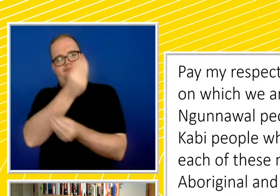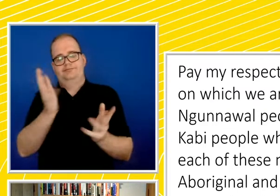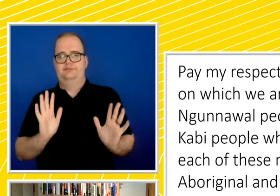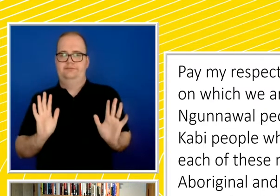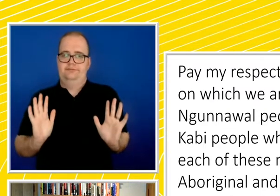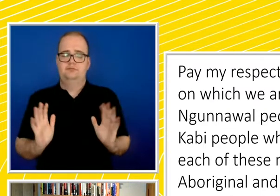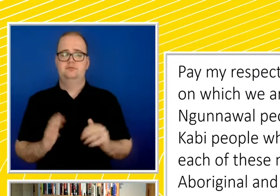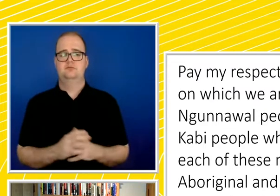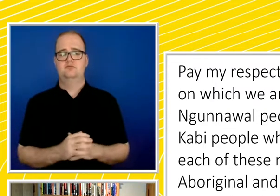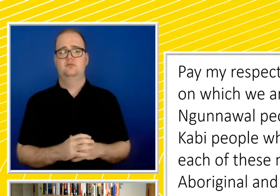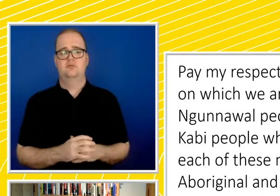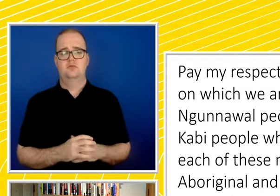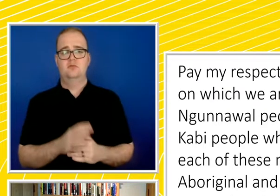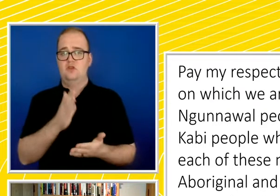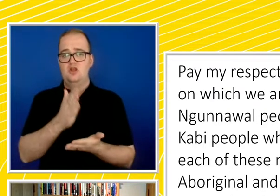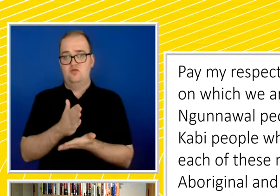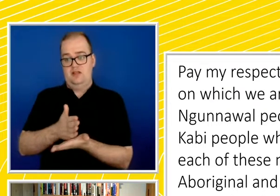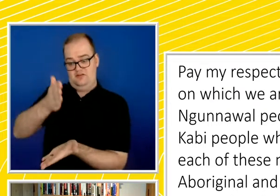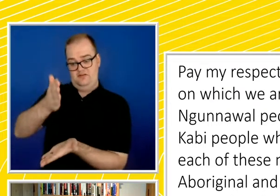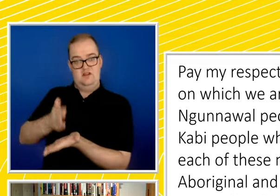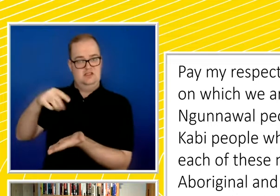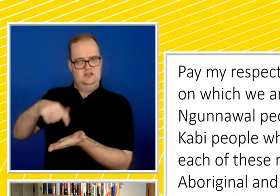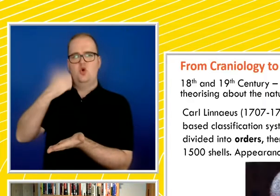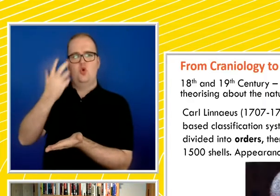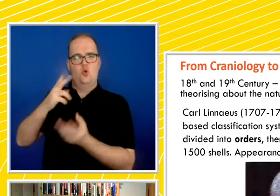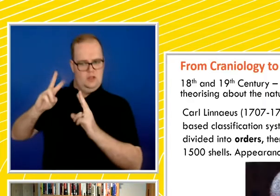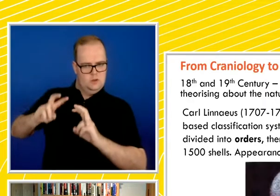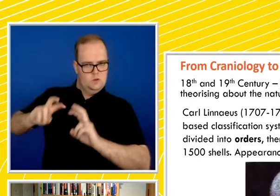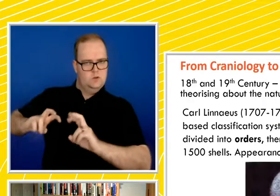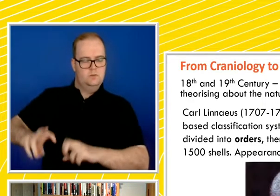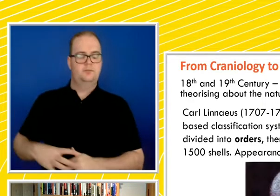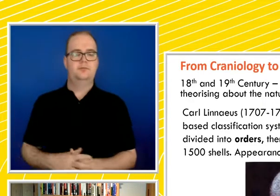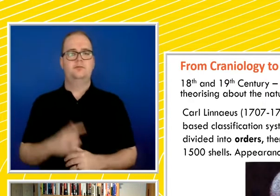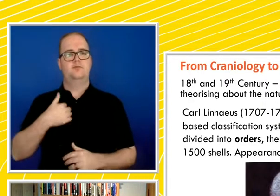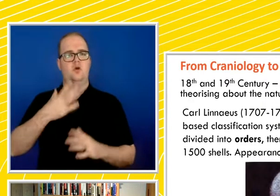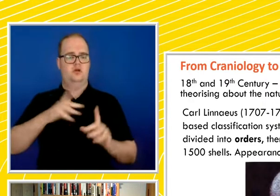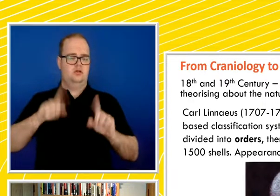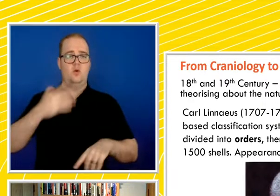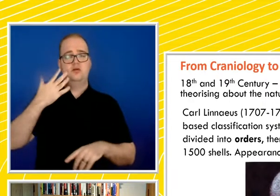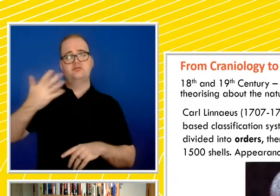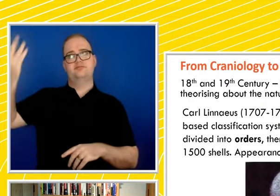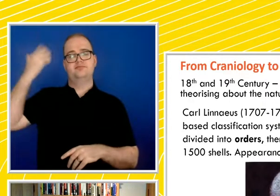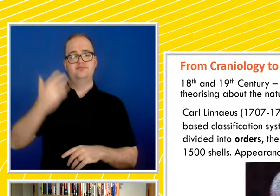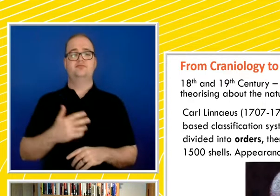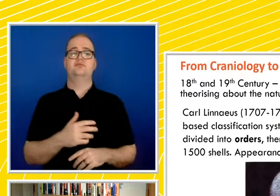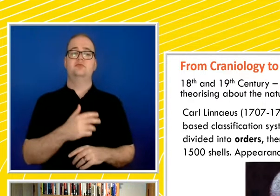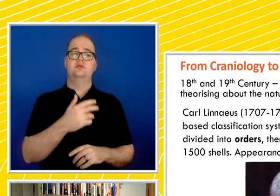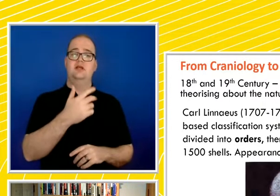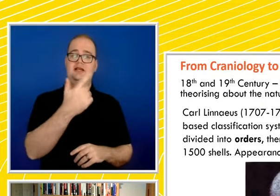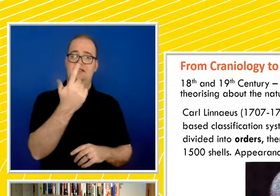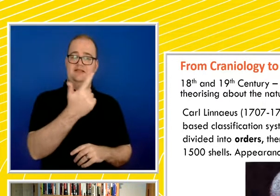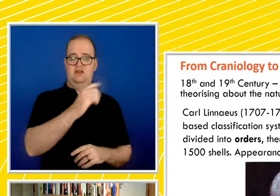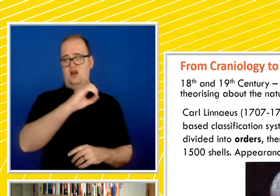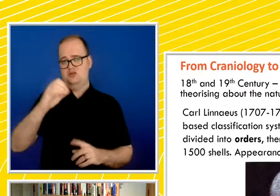scrutiny. So I want to start back in the 18th century, and man has this